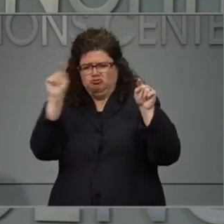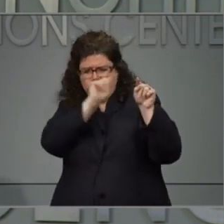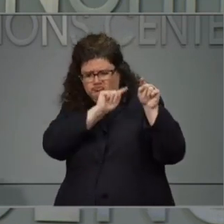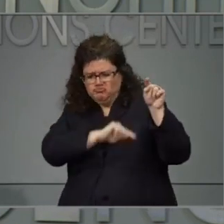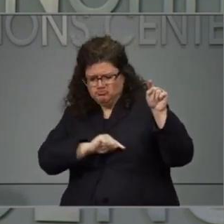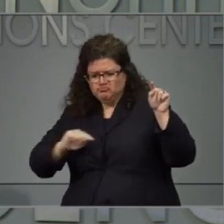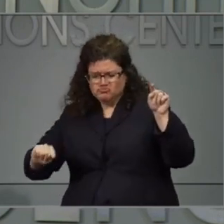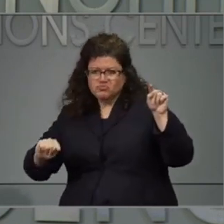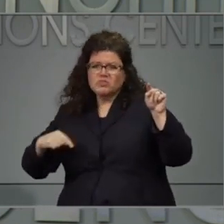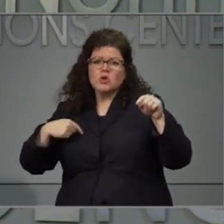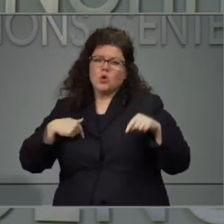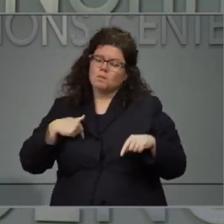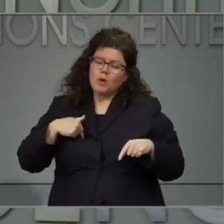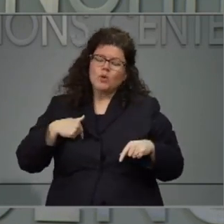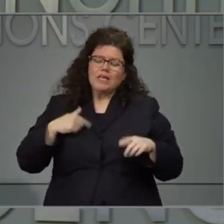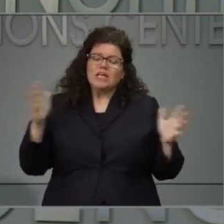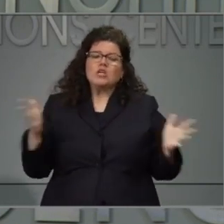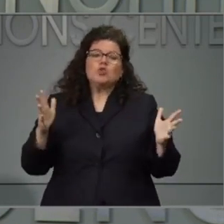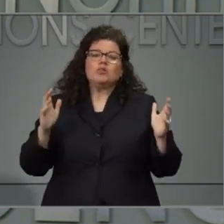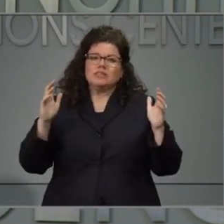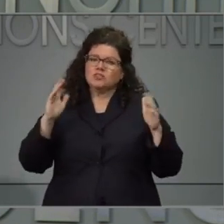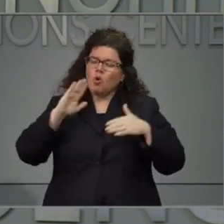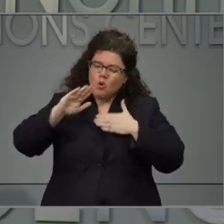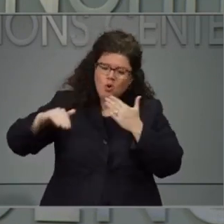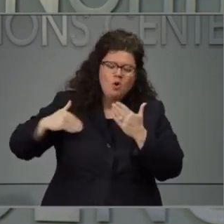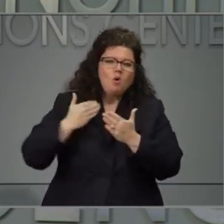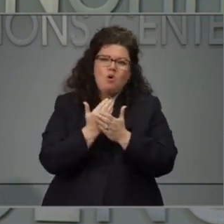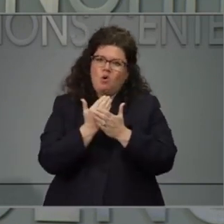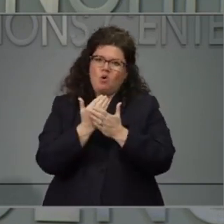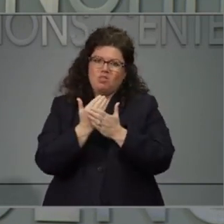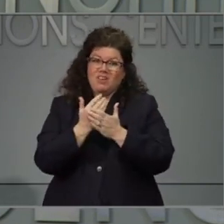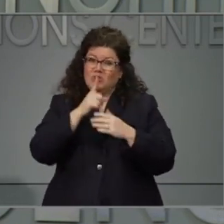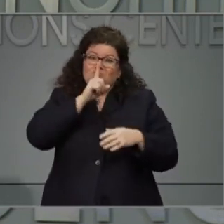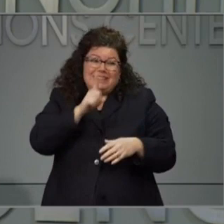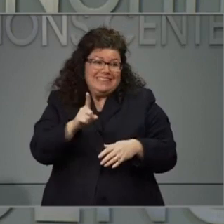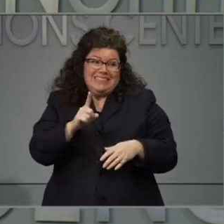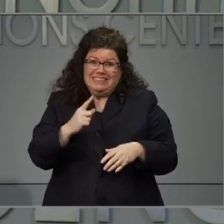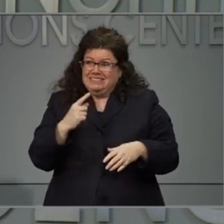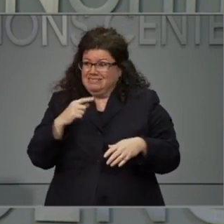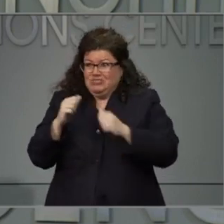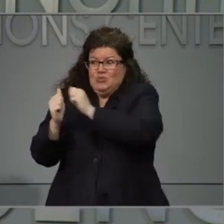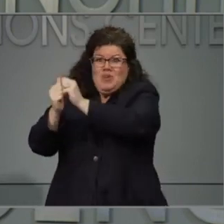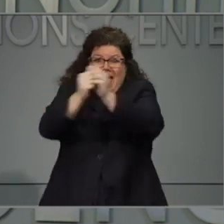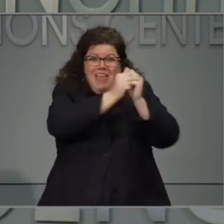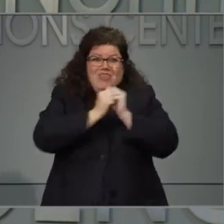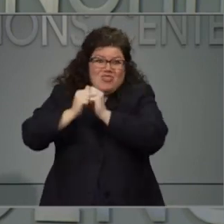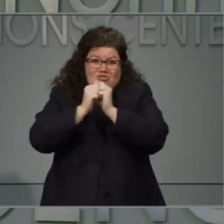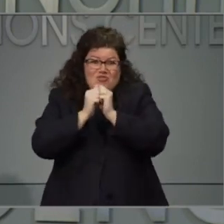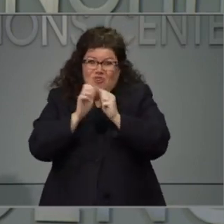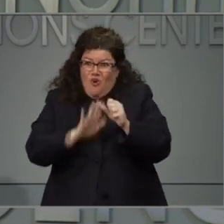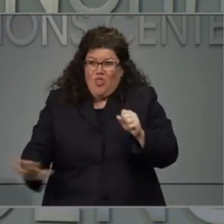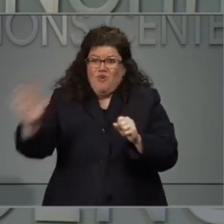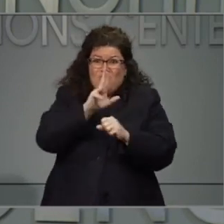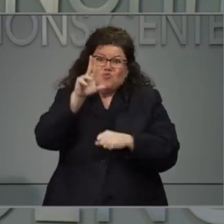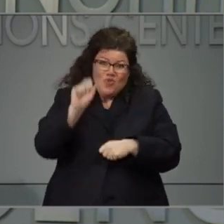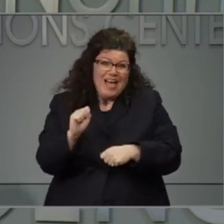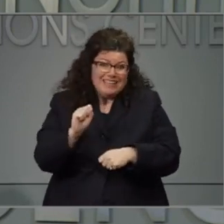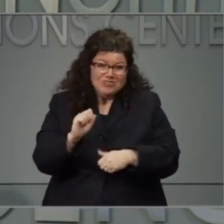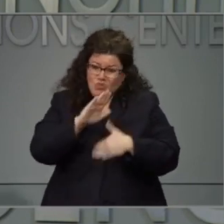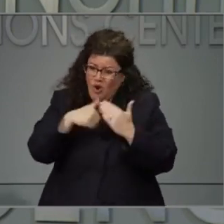encourage everybody to do so because we're all in this together. And it's pretty clear that